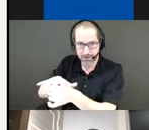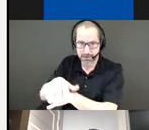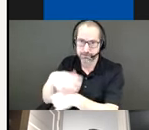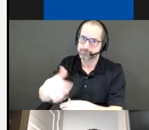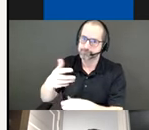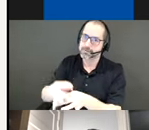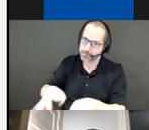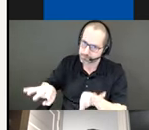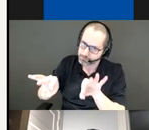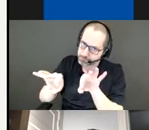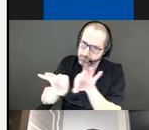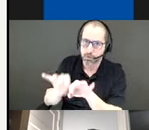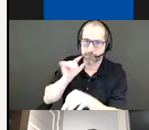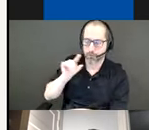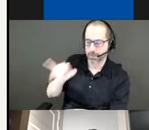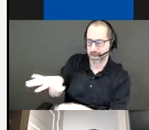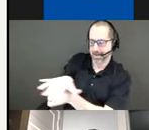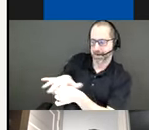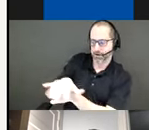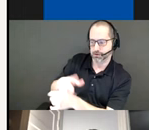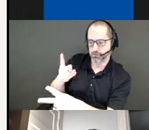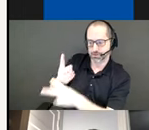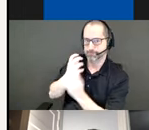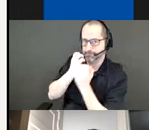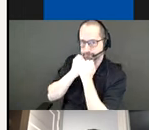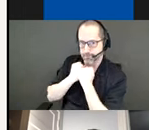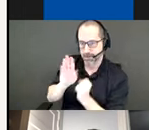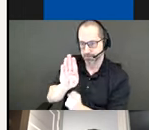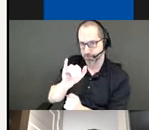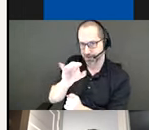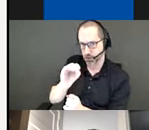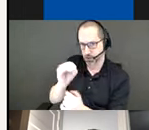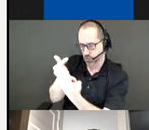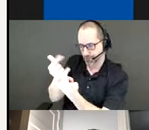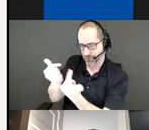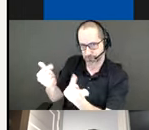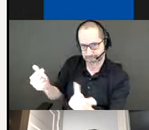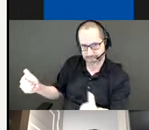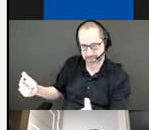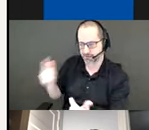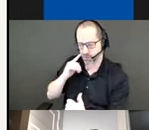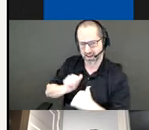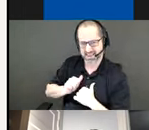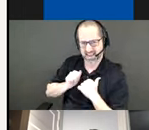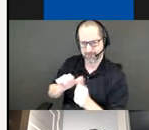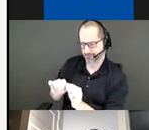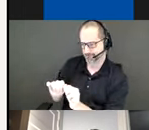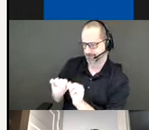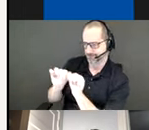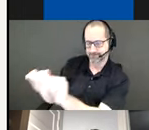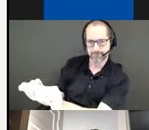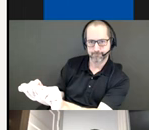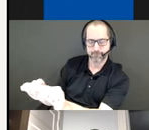conservation of local biodiversity and life in general. and so even